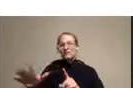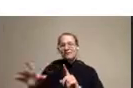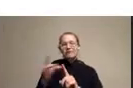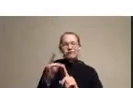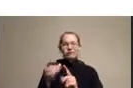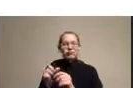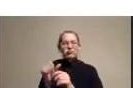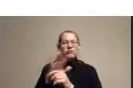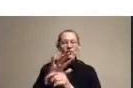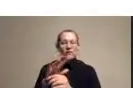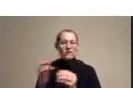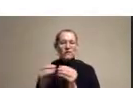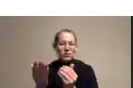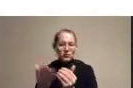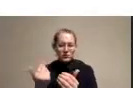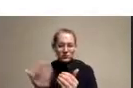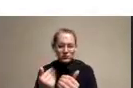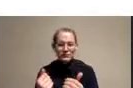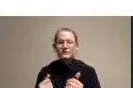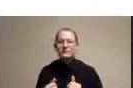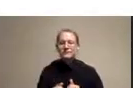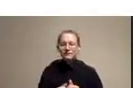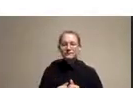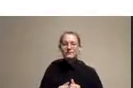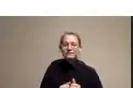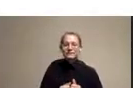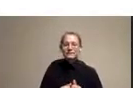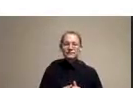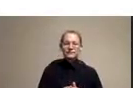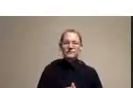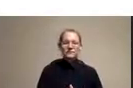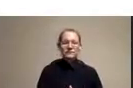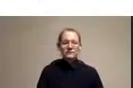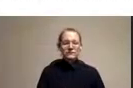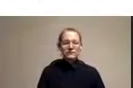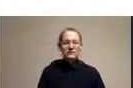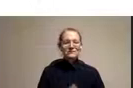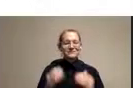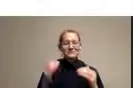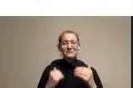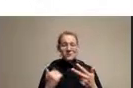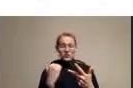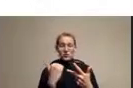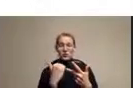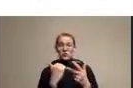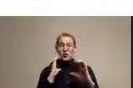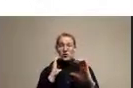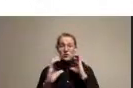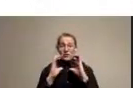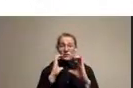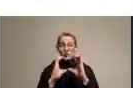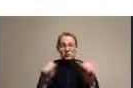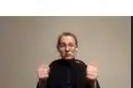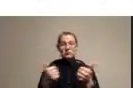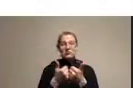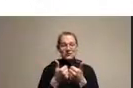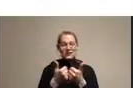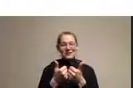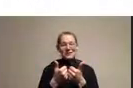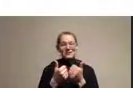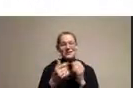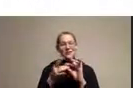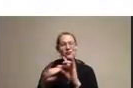The third cause is communication challenges that actually we stumbled badly in communication. Now, a lot of this communication is ultimately traced to leadership. This is one of President